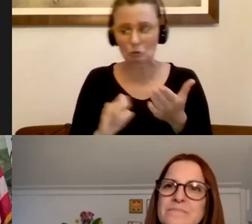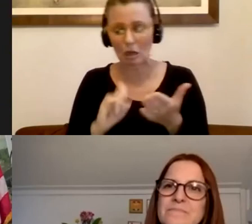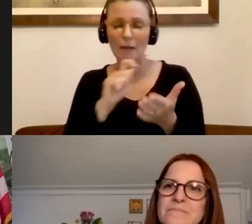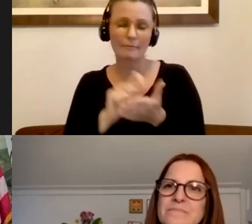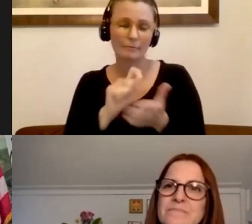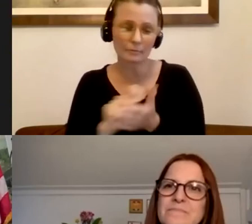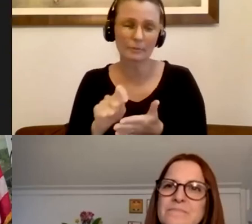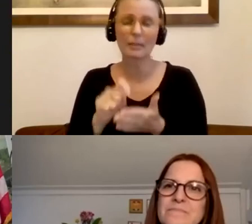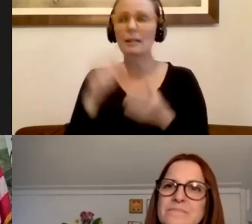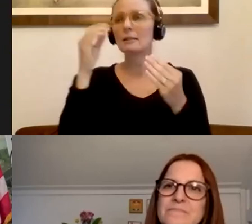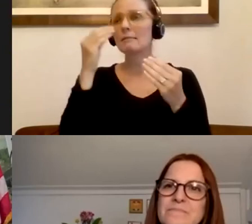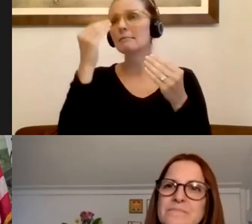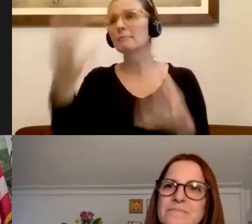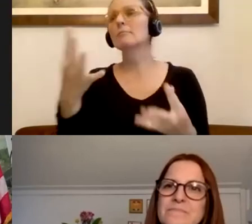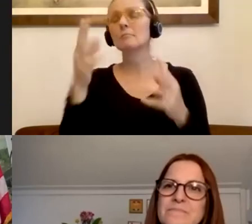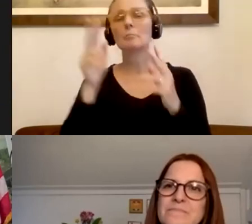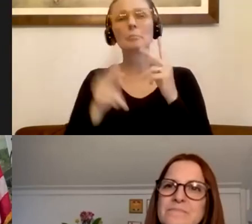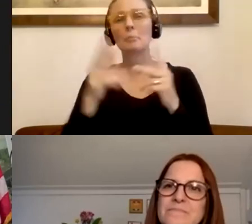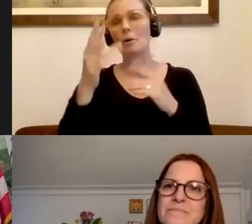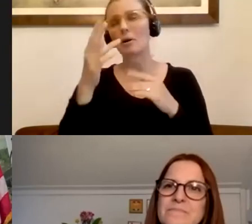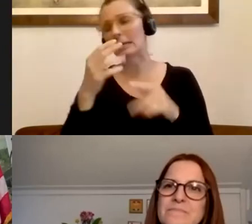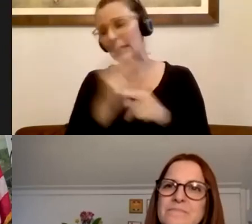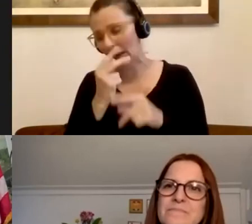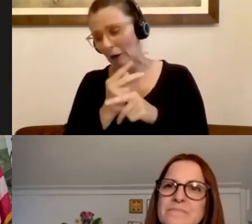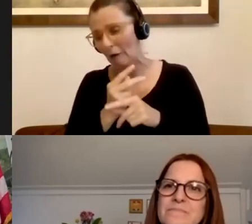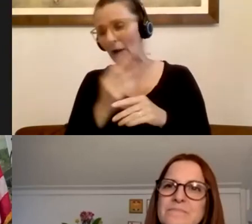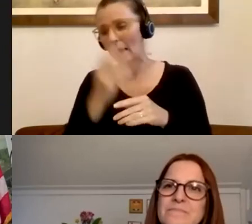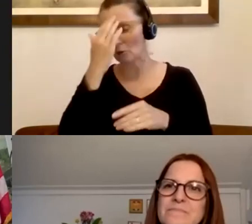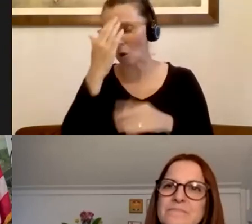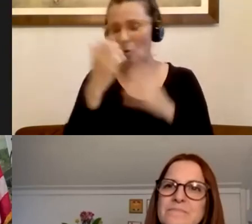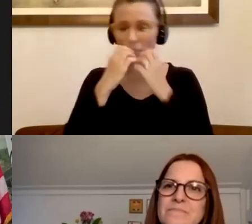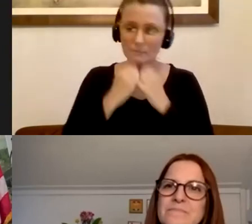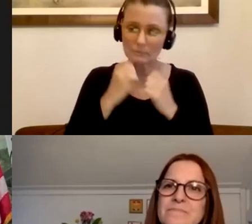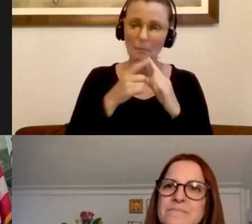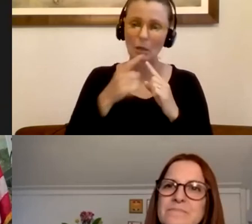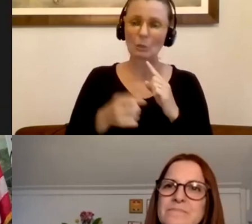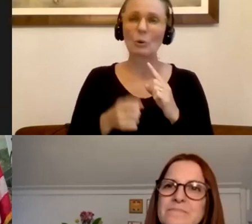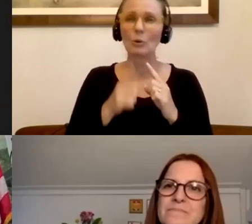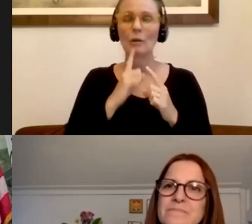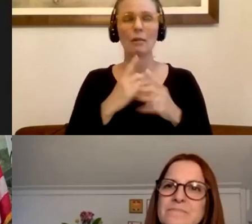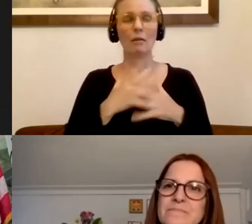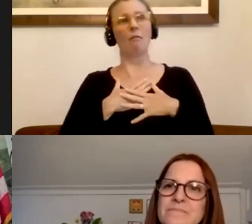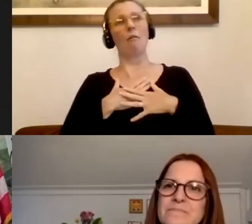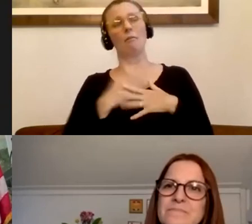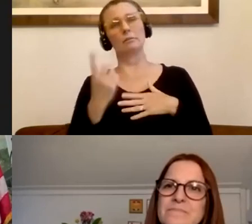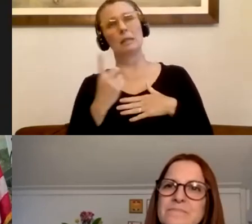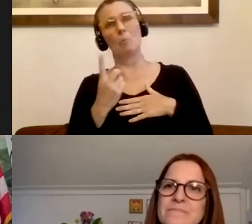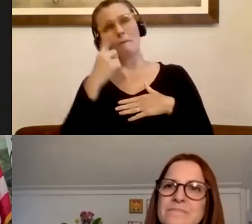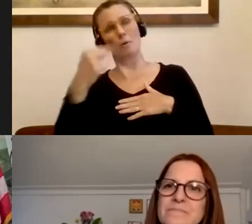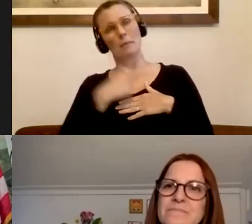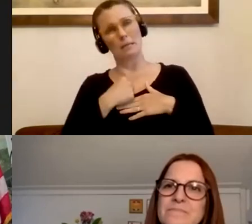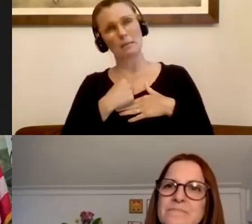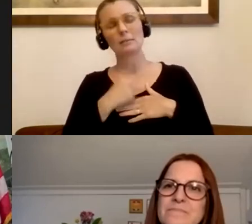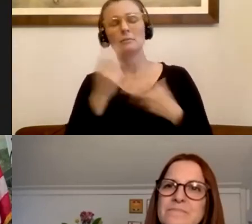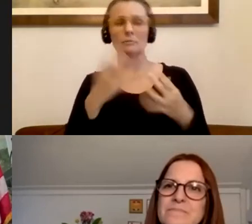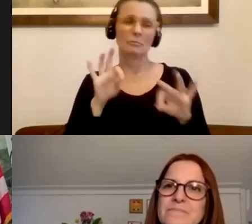Even it's somebody you don't know about knowing that somebody cares about you and is taking the time to do that is really important. So thank you, Cindy,